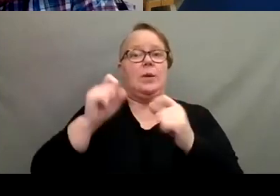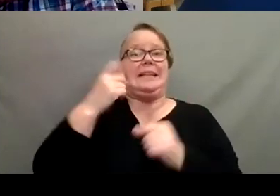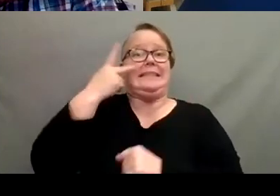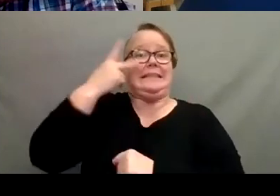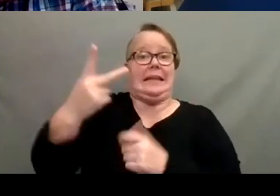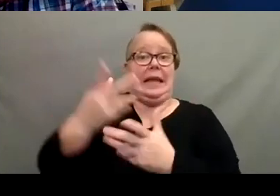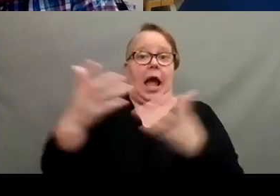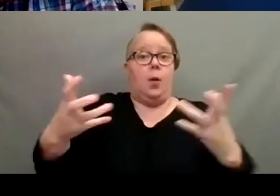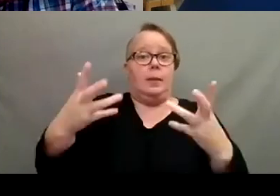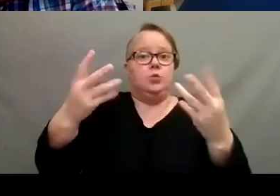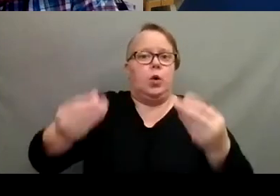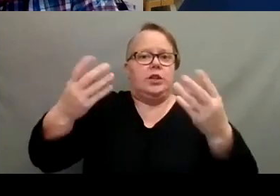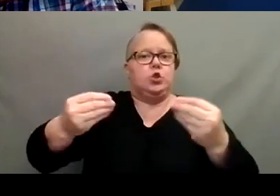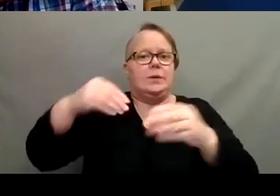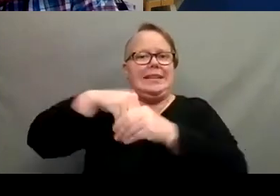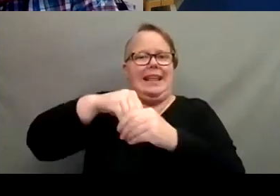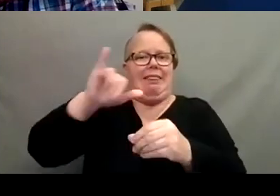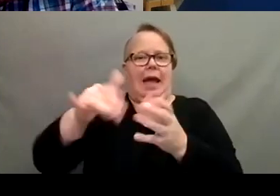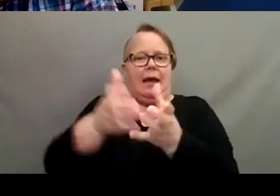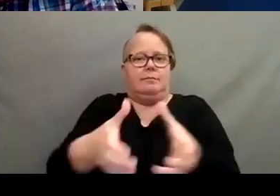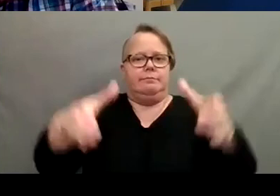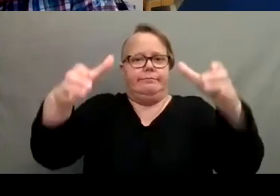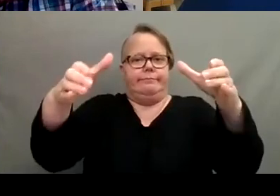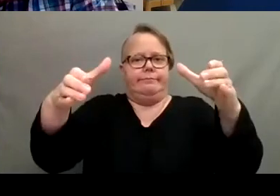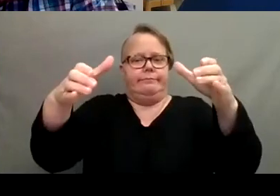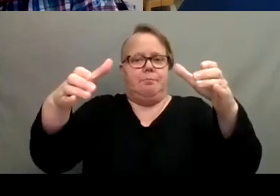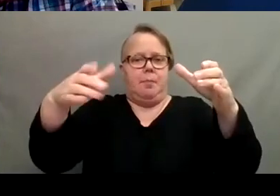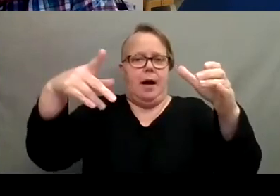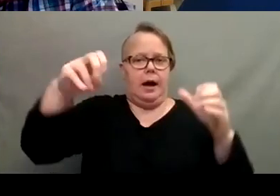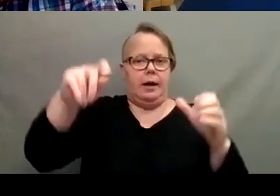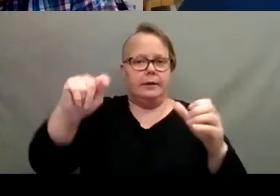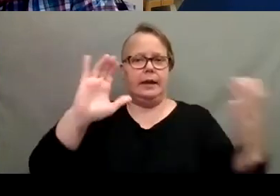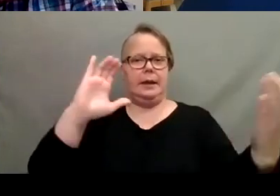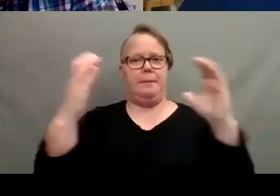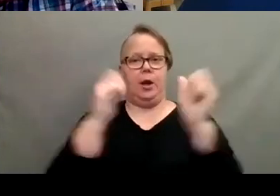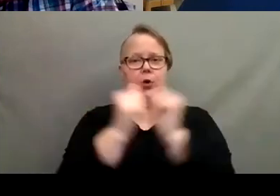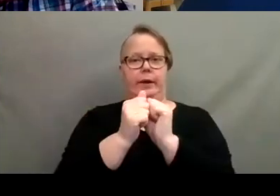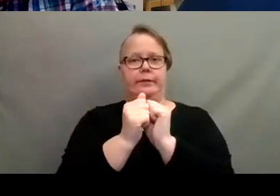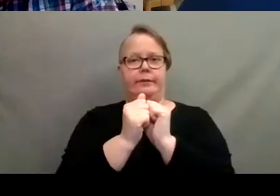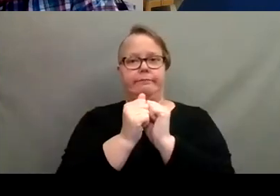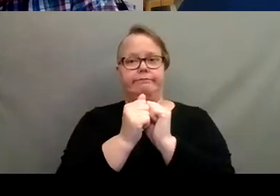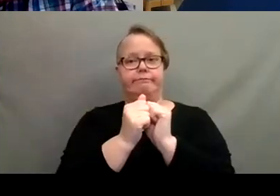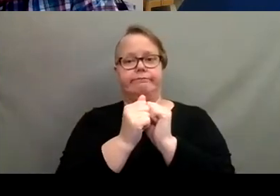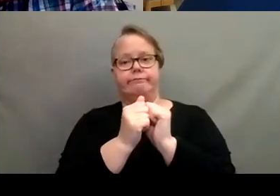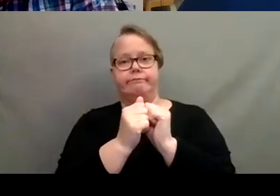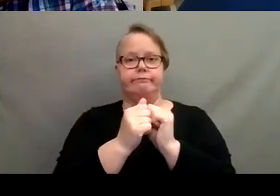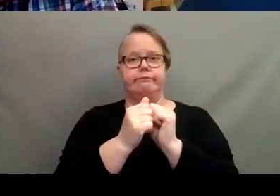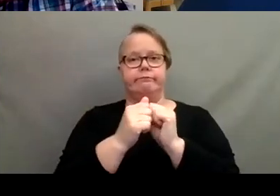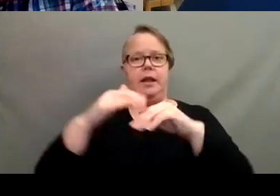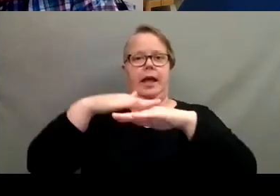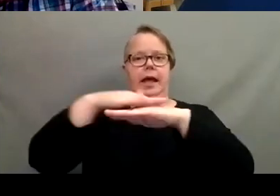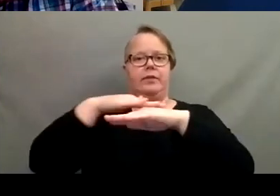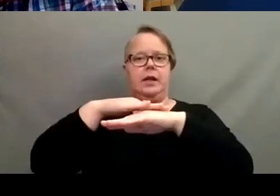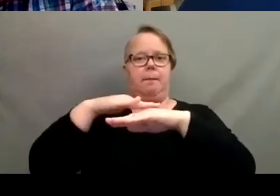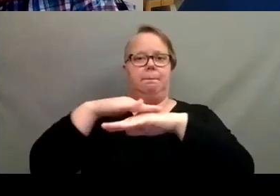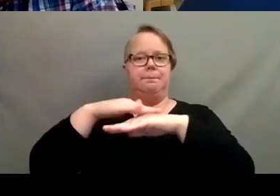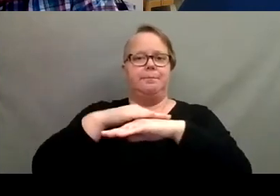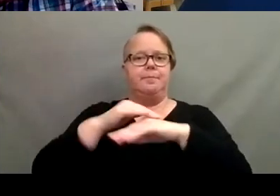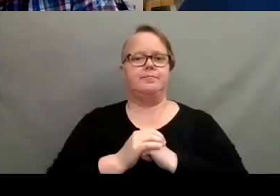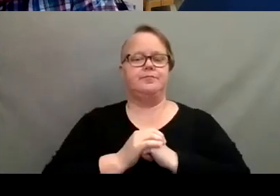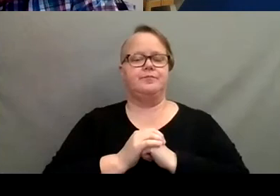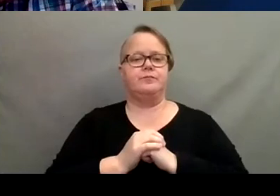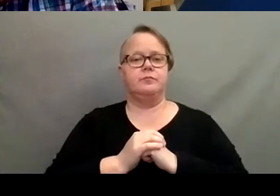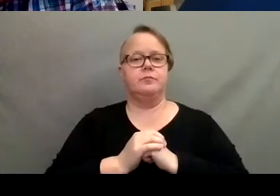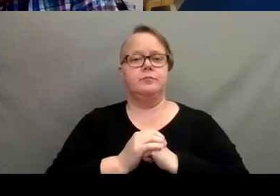much moisture was in that entire kind of pot versus just at the, at the top. Yeah. I